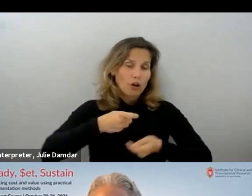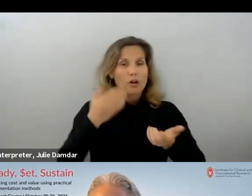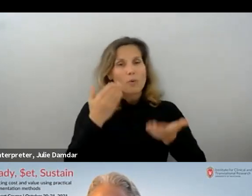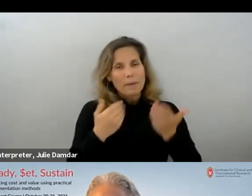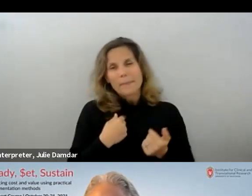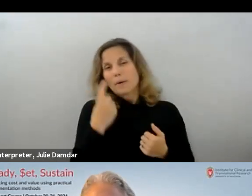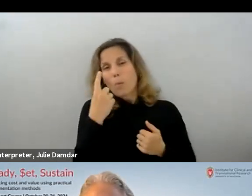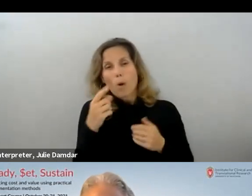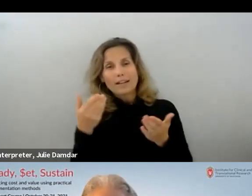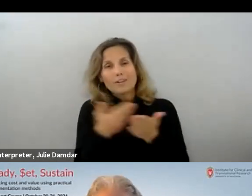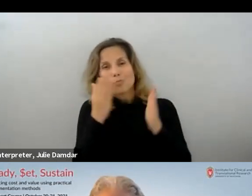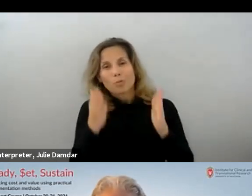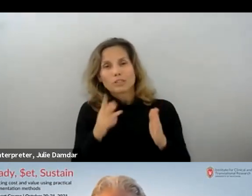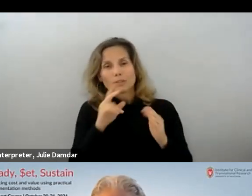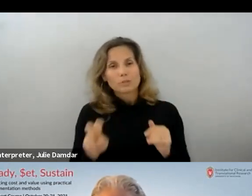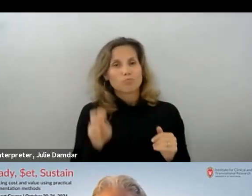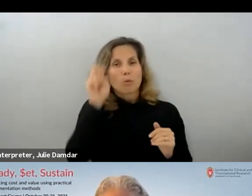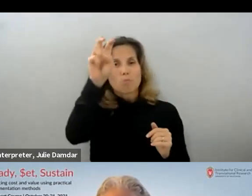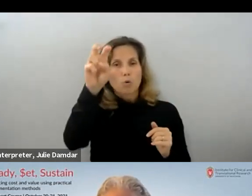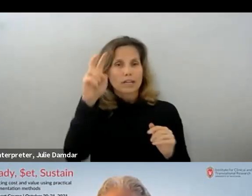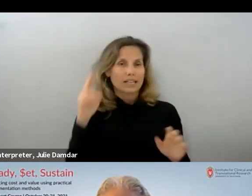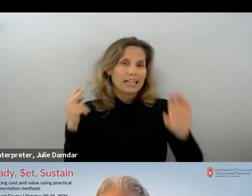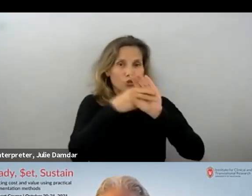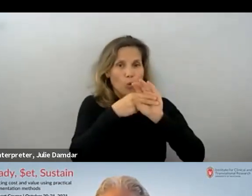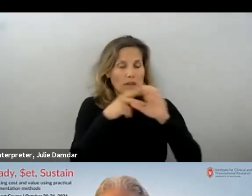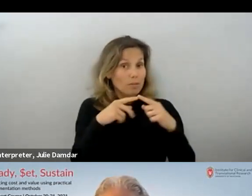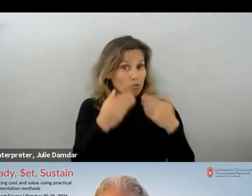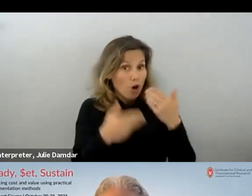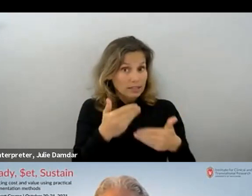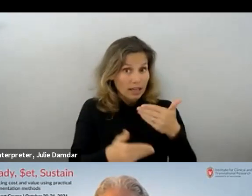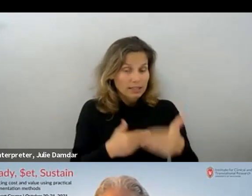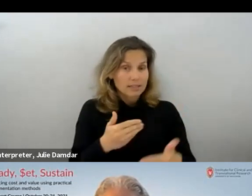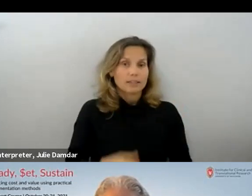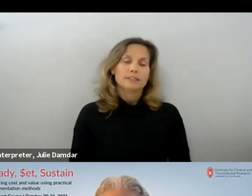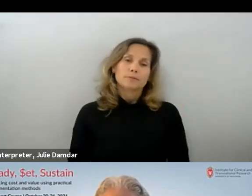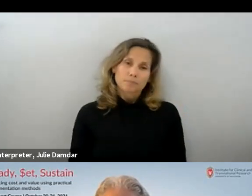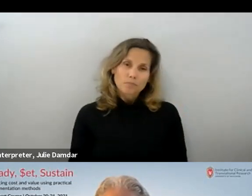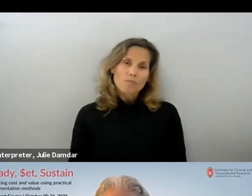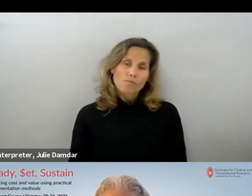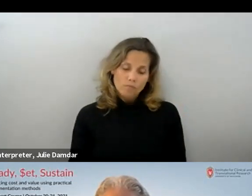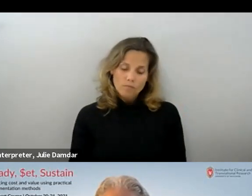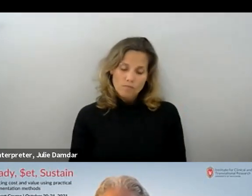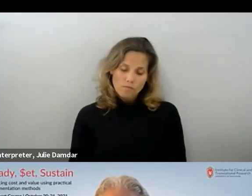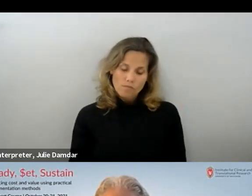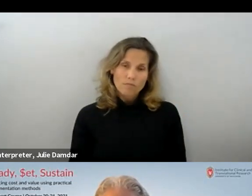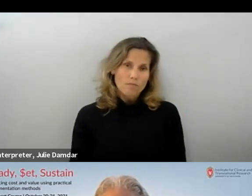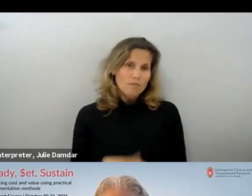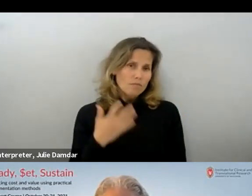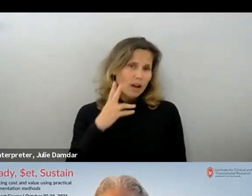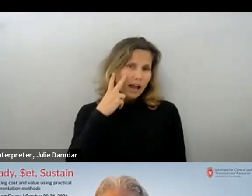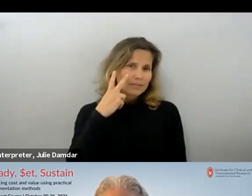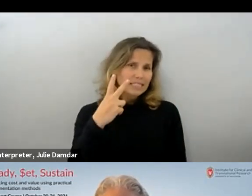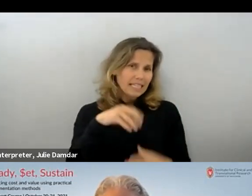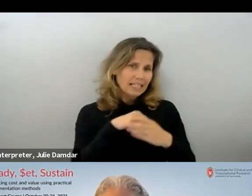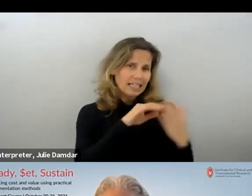promoted into the process. I have seen in studies that I've been doing